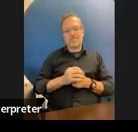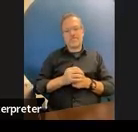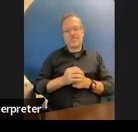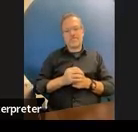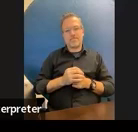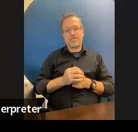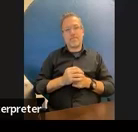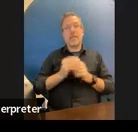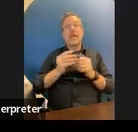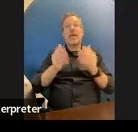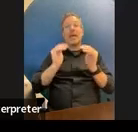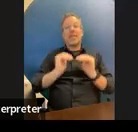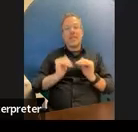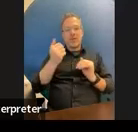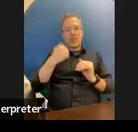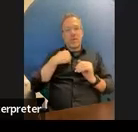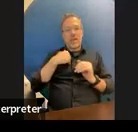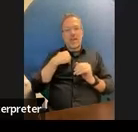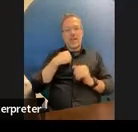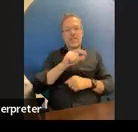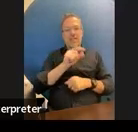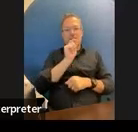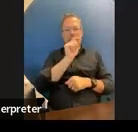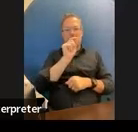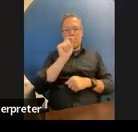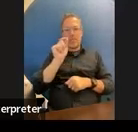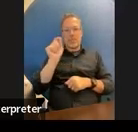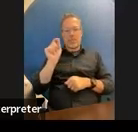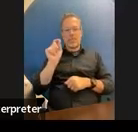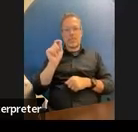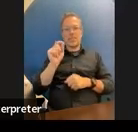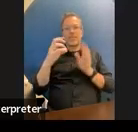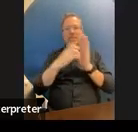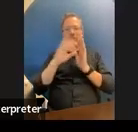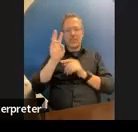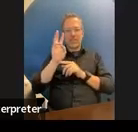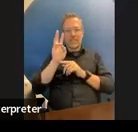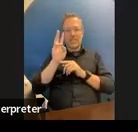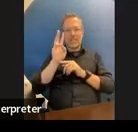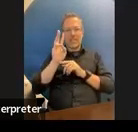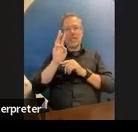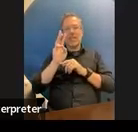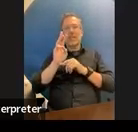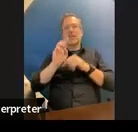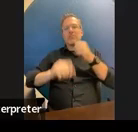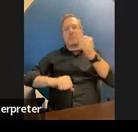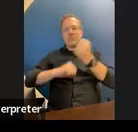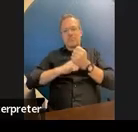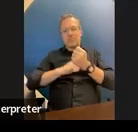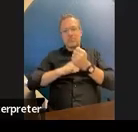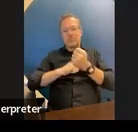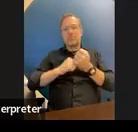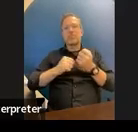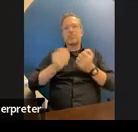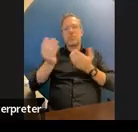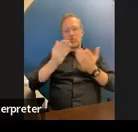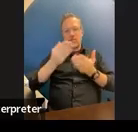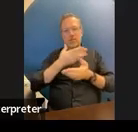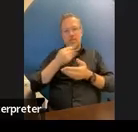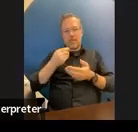and then we have the dotted line which is section six supplementary aids services modifications and supports